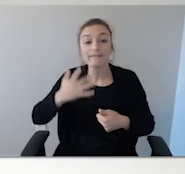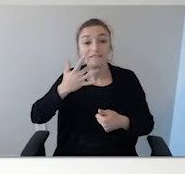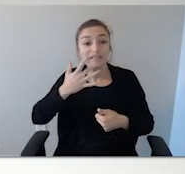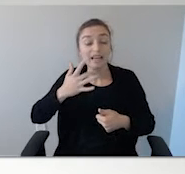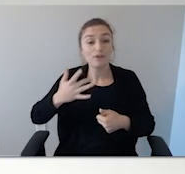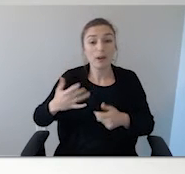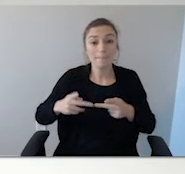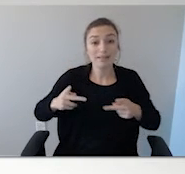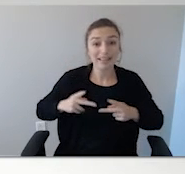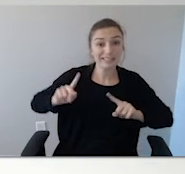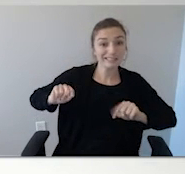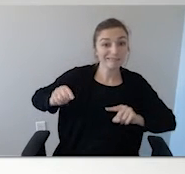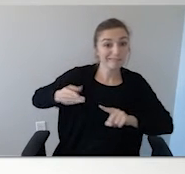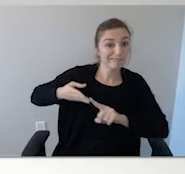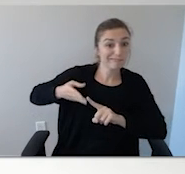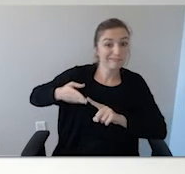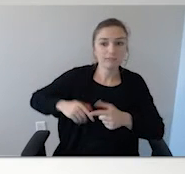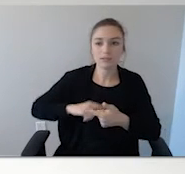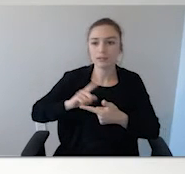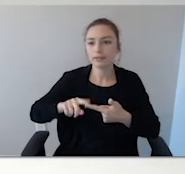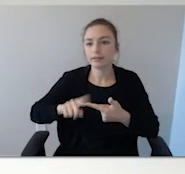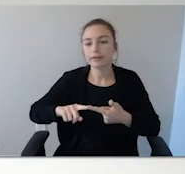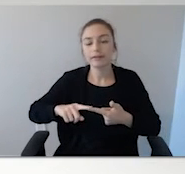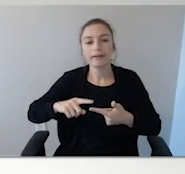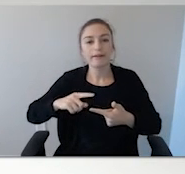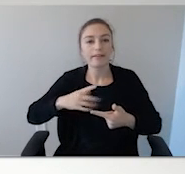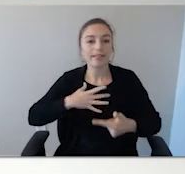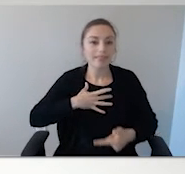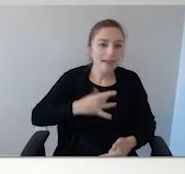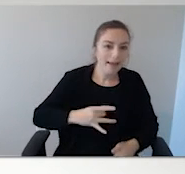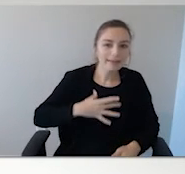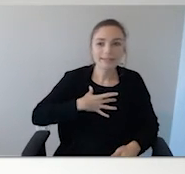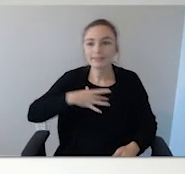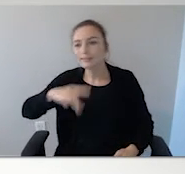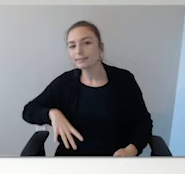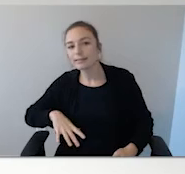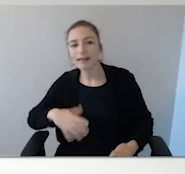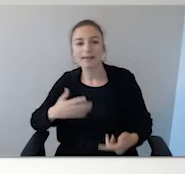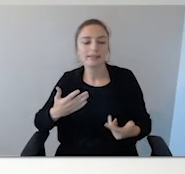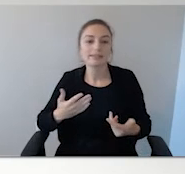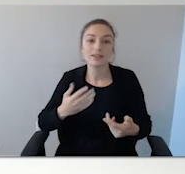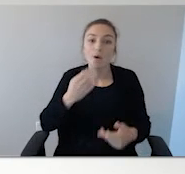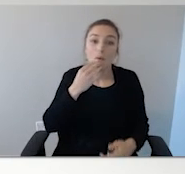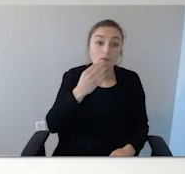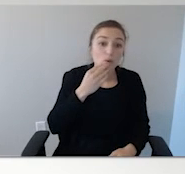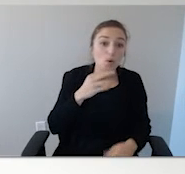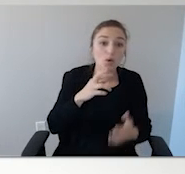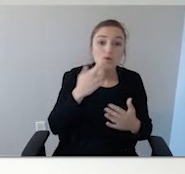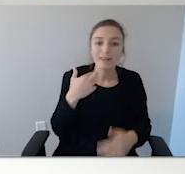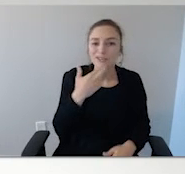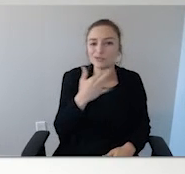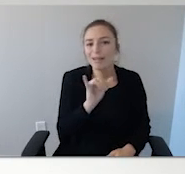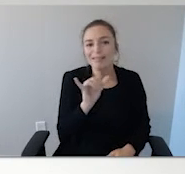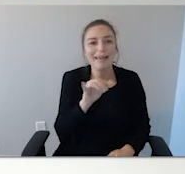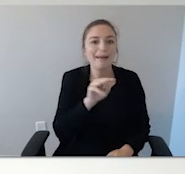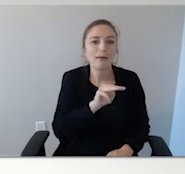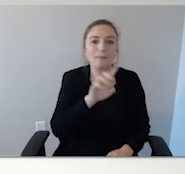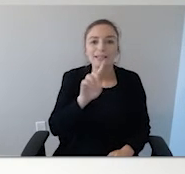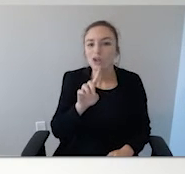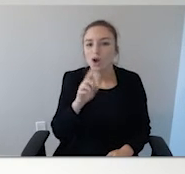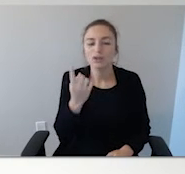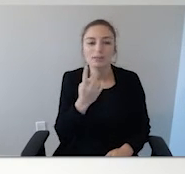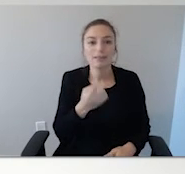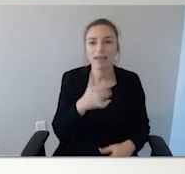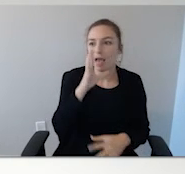You want to list if there's a McDonald's nearby and they like McDonald's chicken nuggets. Anything like that that they want, that they might want to go to. You